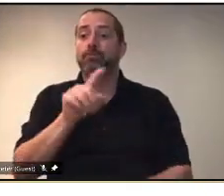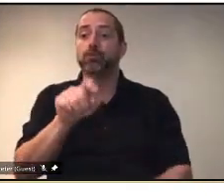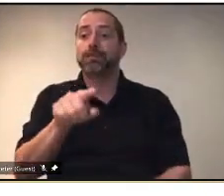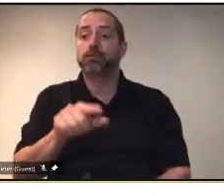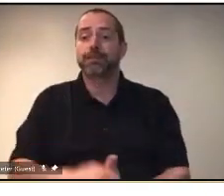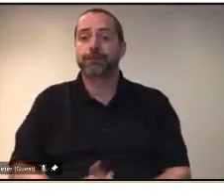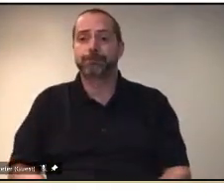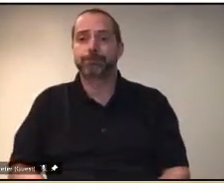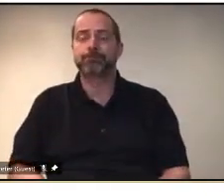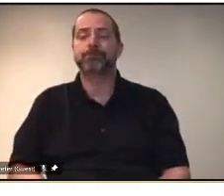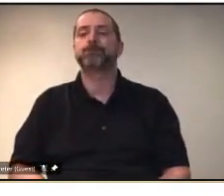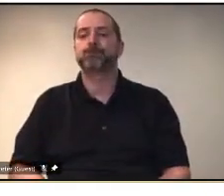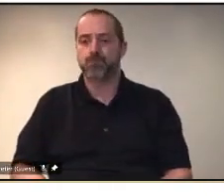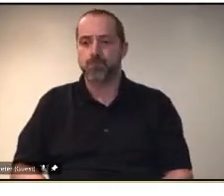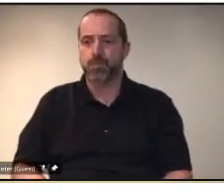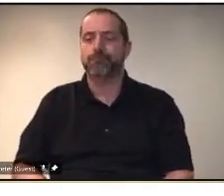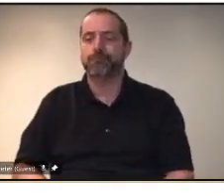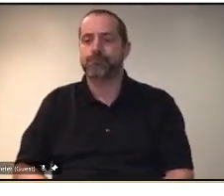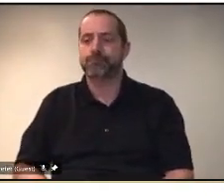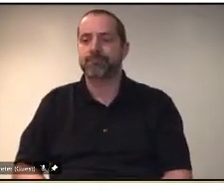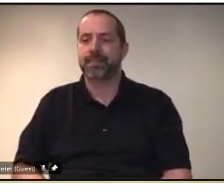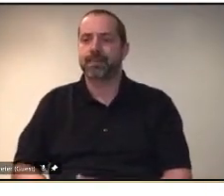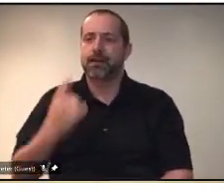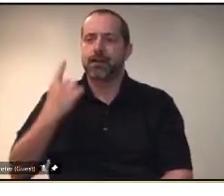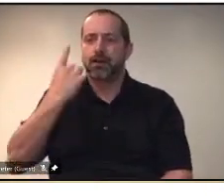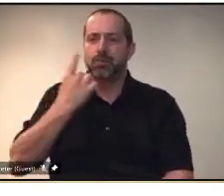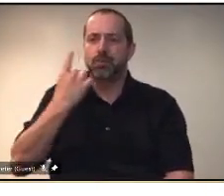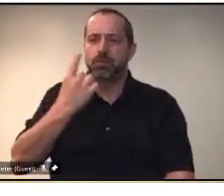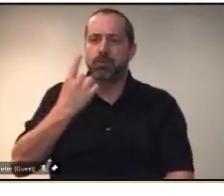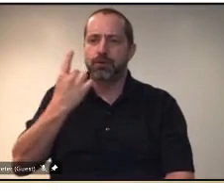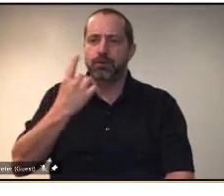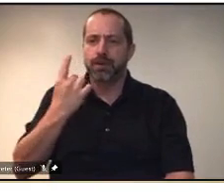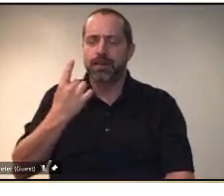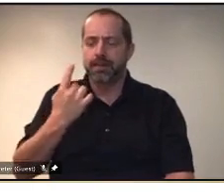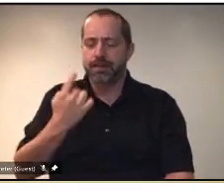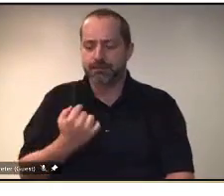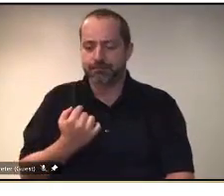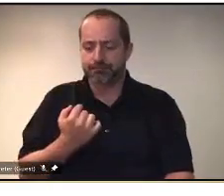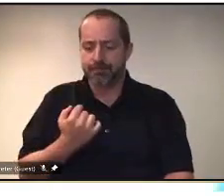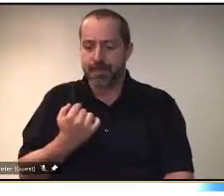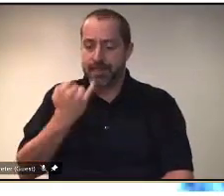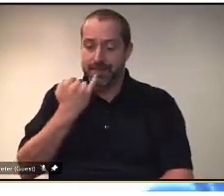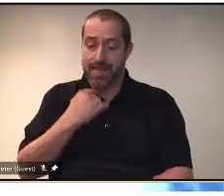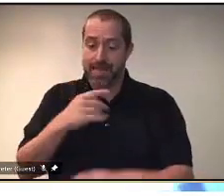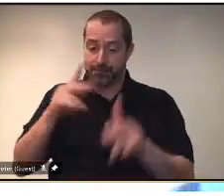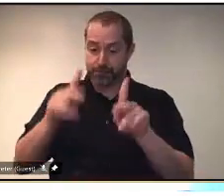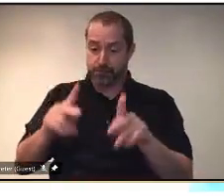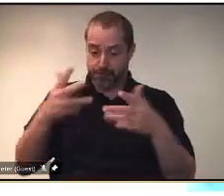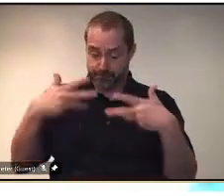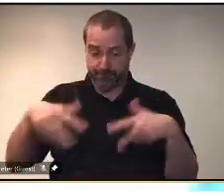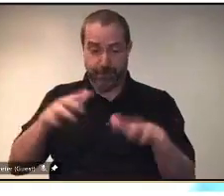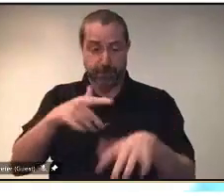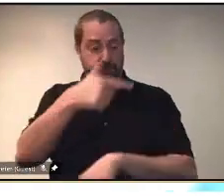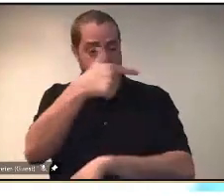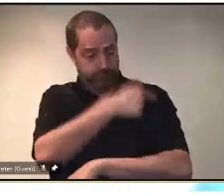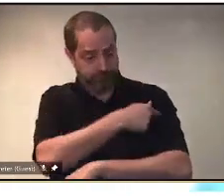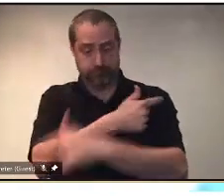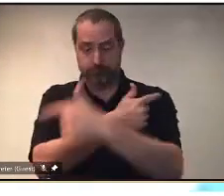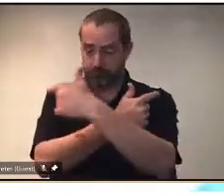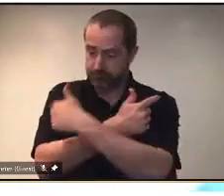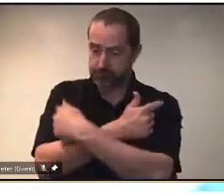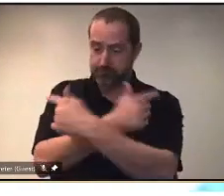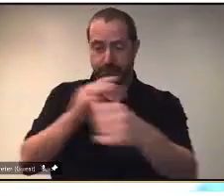wondering what what are going to be the uh requirements for someone who's fully vaccinated to be able to